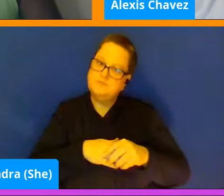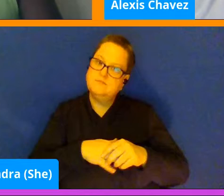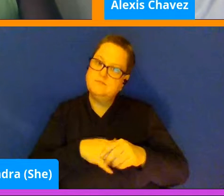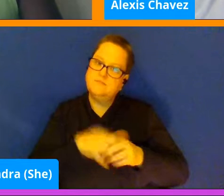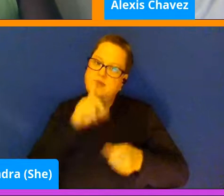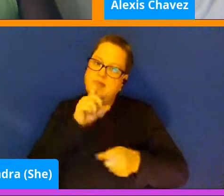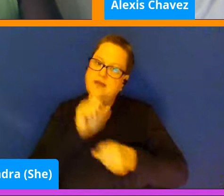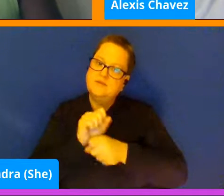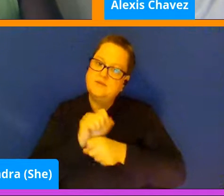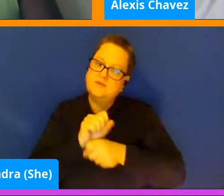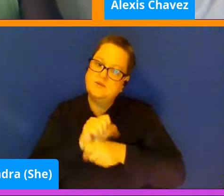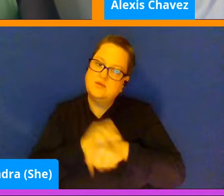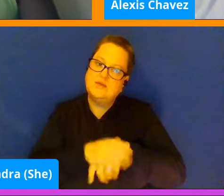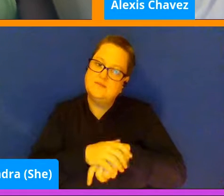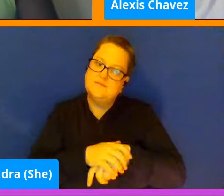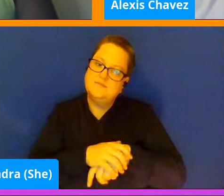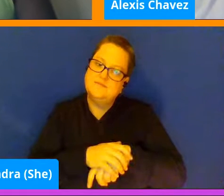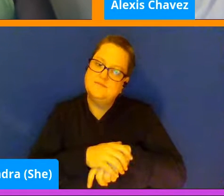Yeah.